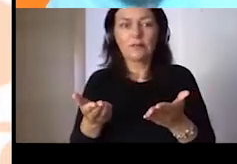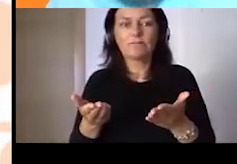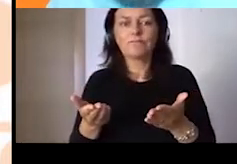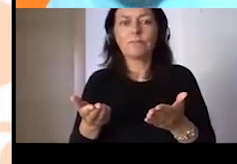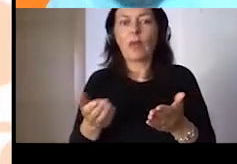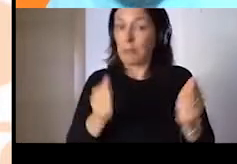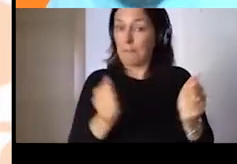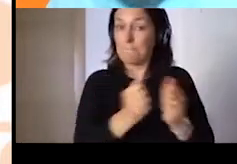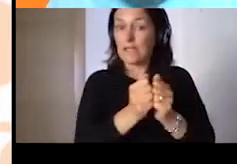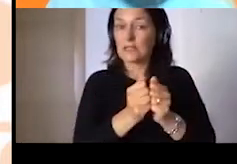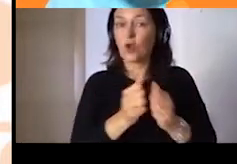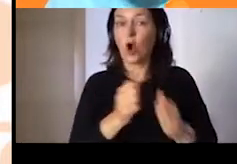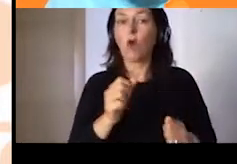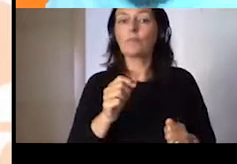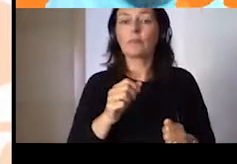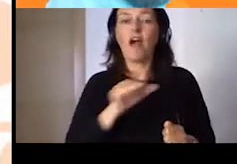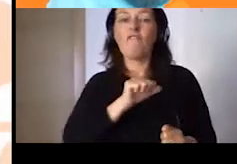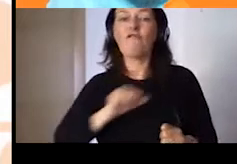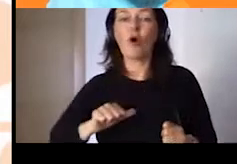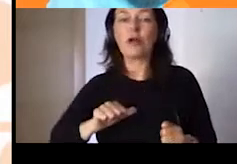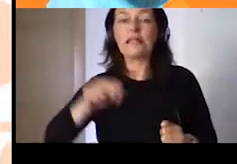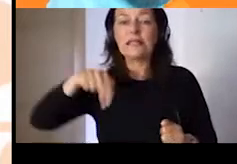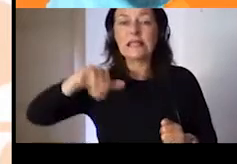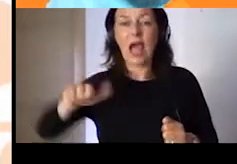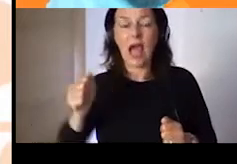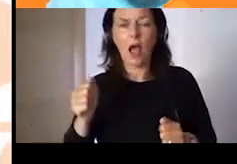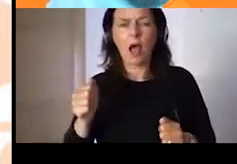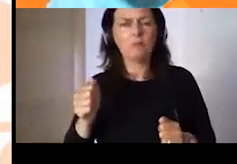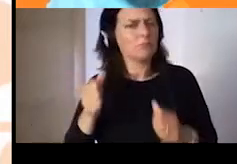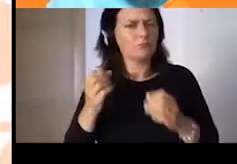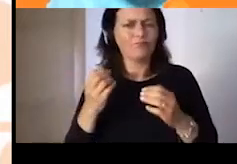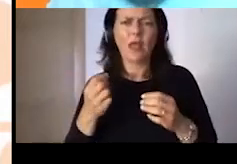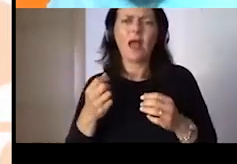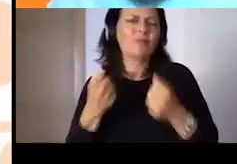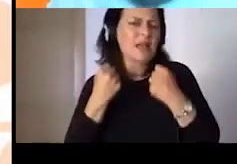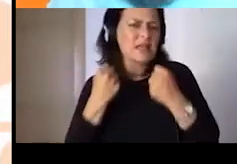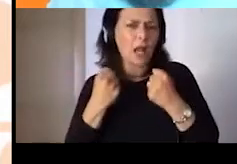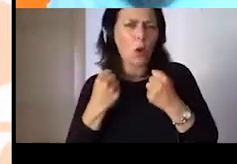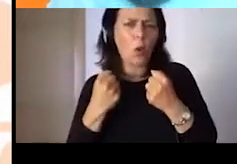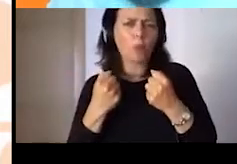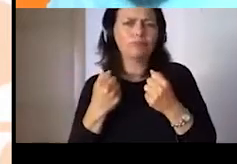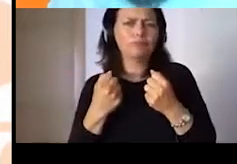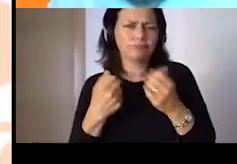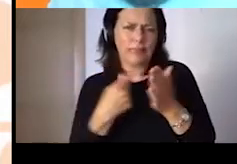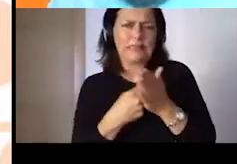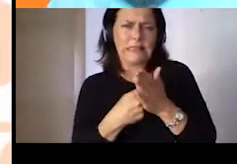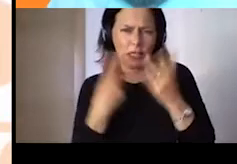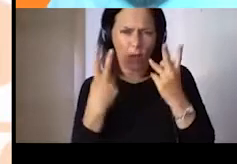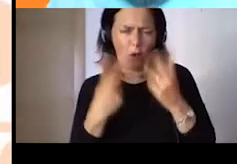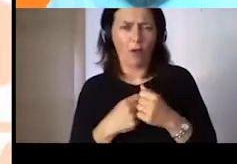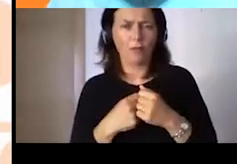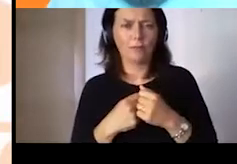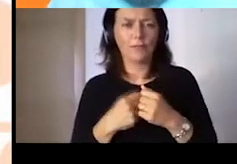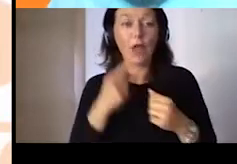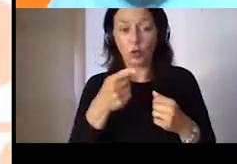Post Memory that today is still available. And if you ever walk around Foligno,